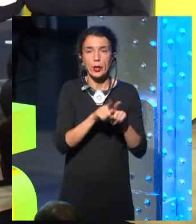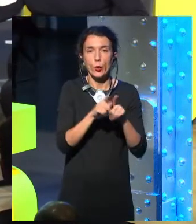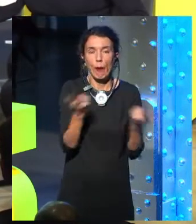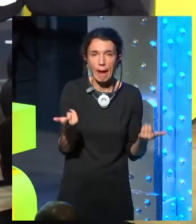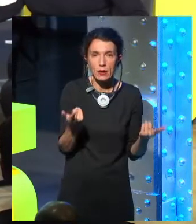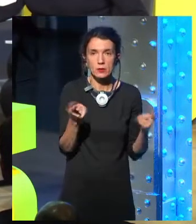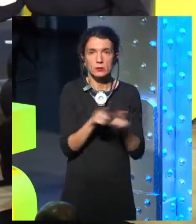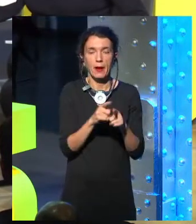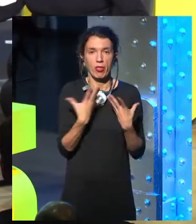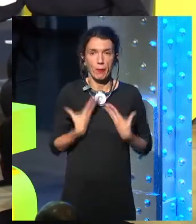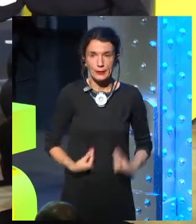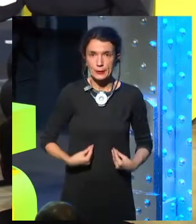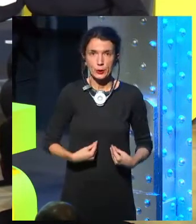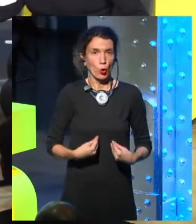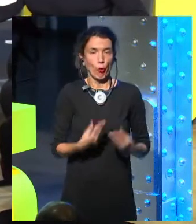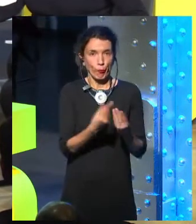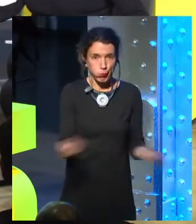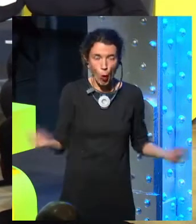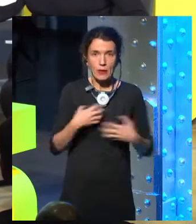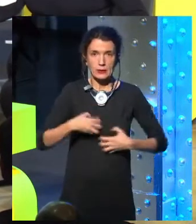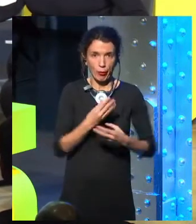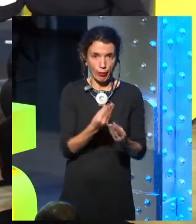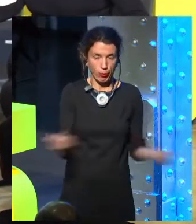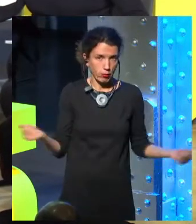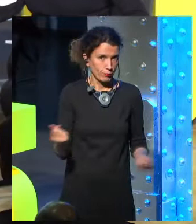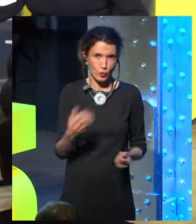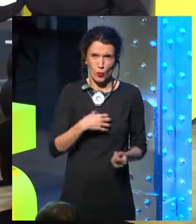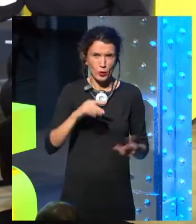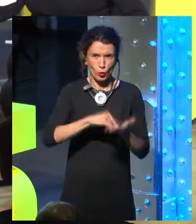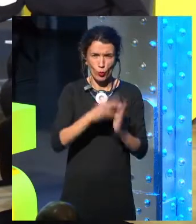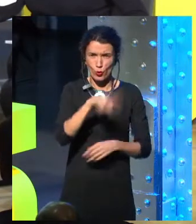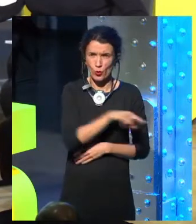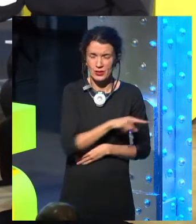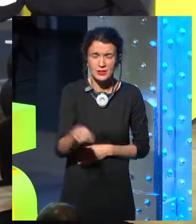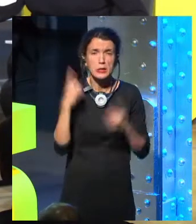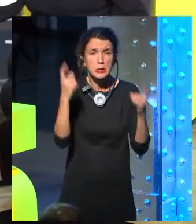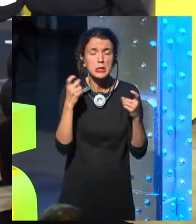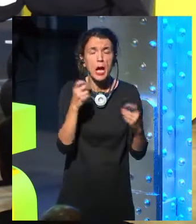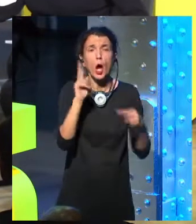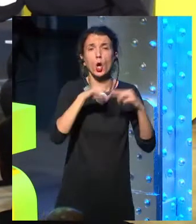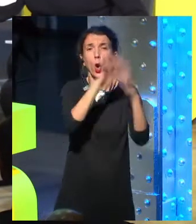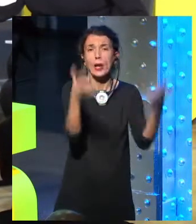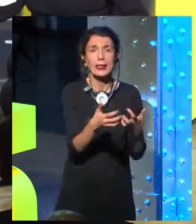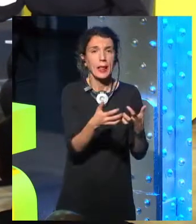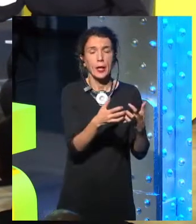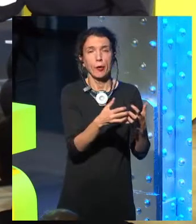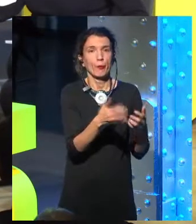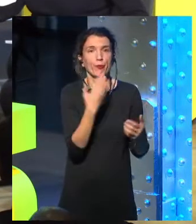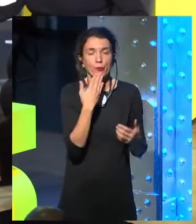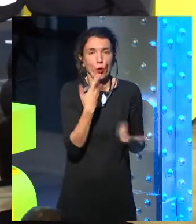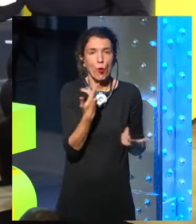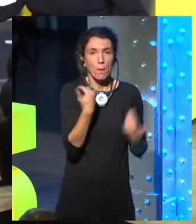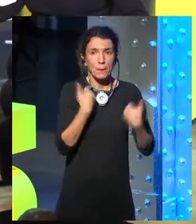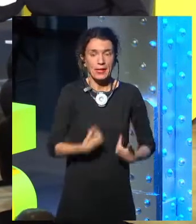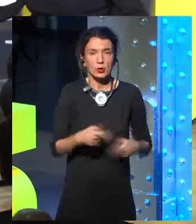technology to find out that this event happened, and then we're all here, right? And so the point, when the telephone came out, people were afraid people would sit